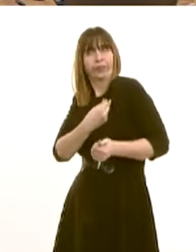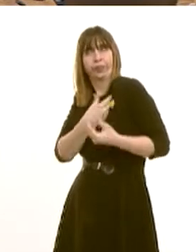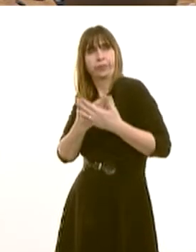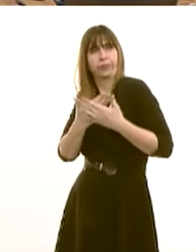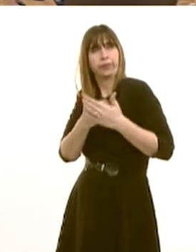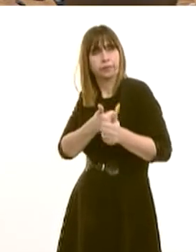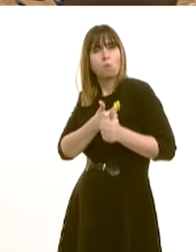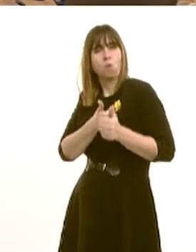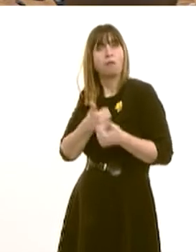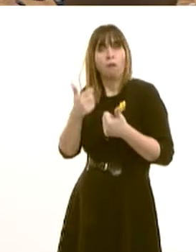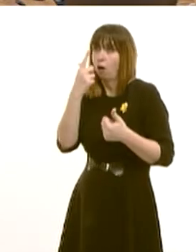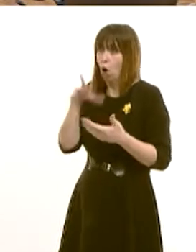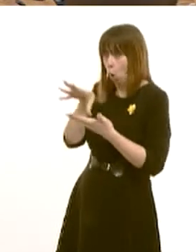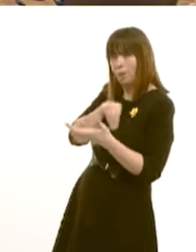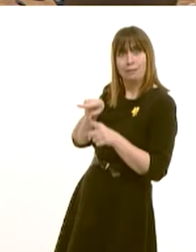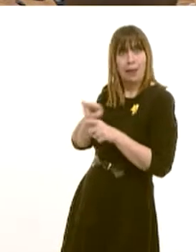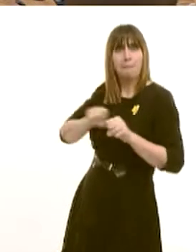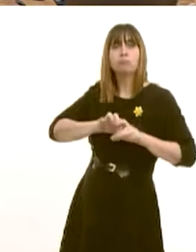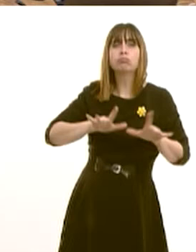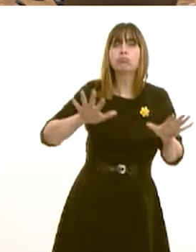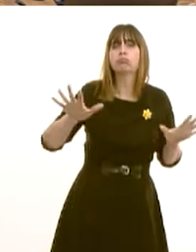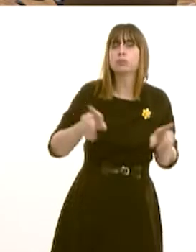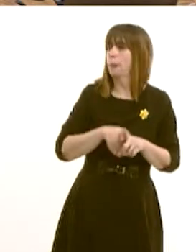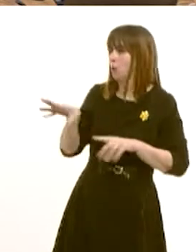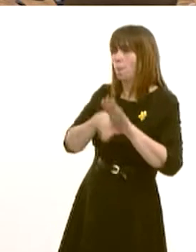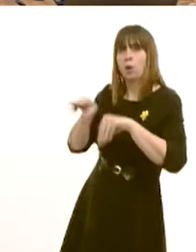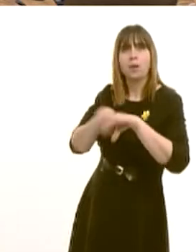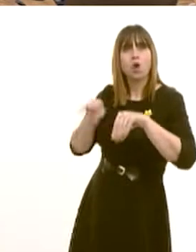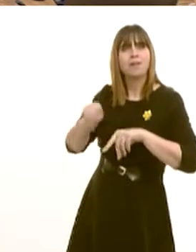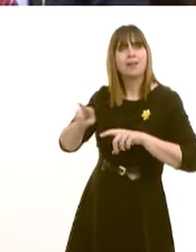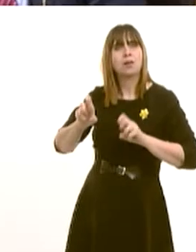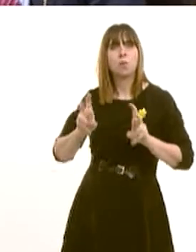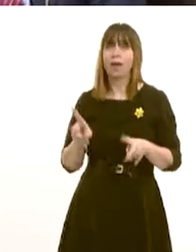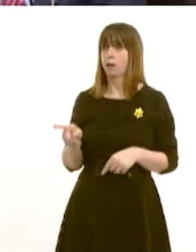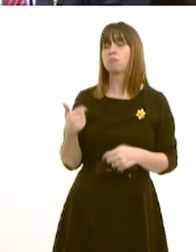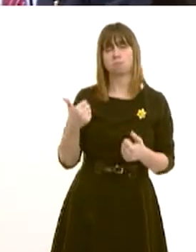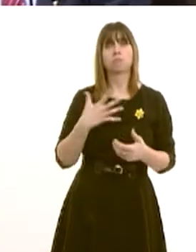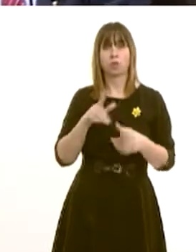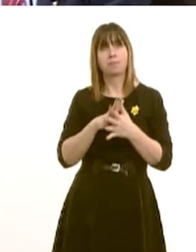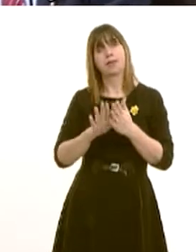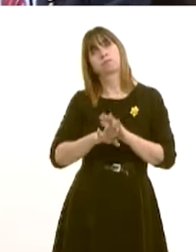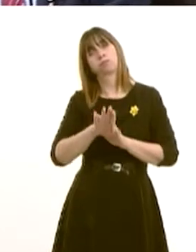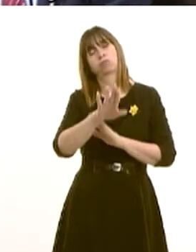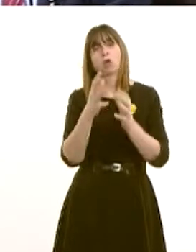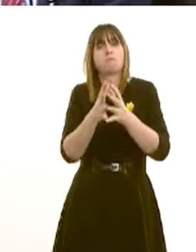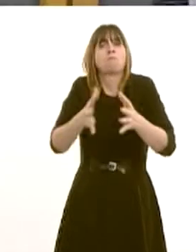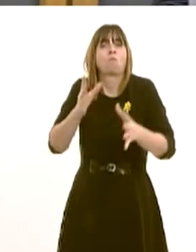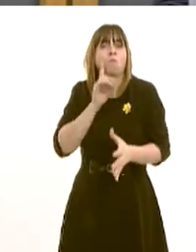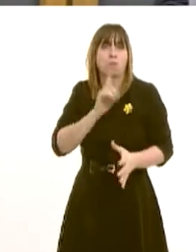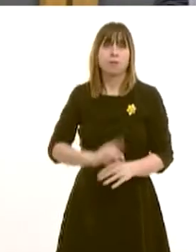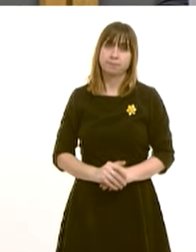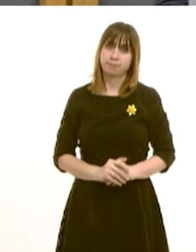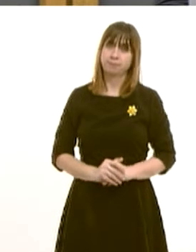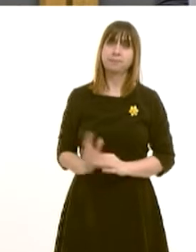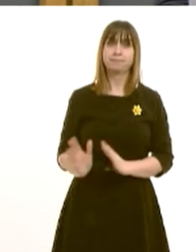can be rolled out further to make sure that that gender imbalance that undoubtedly exists in some sectors is addressed in the future. Question